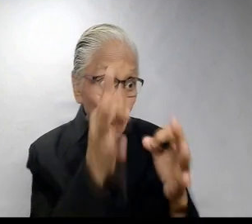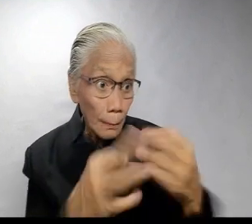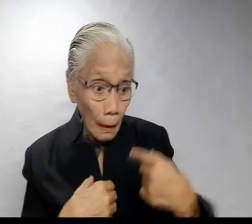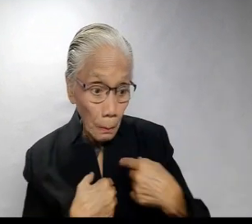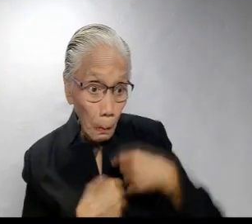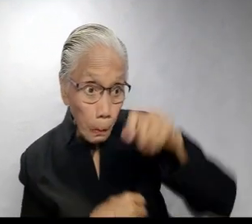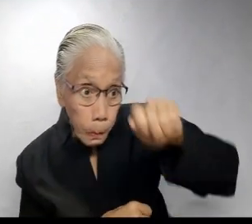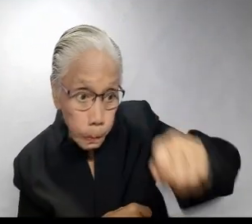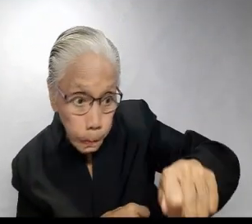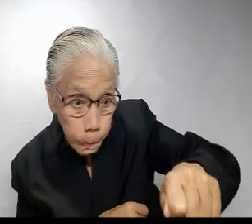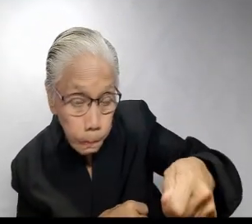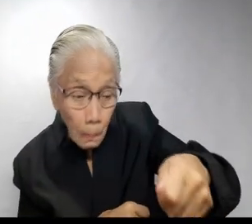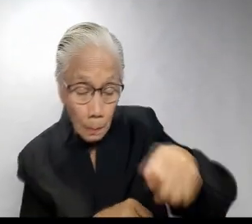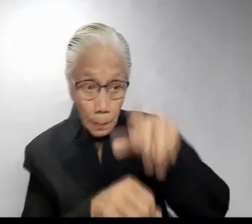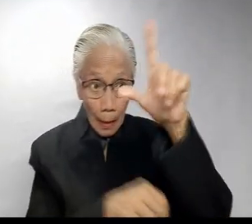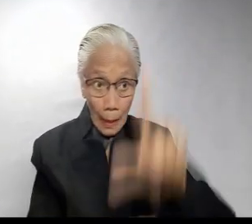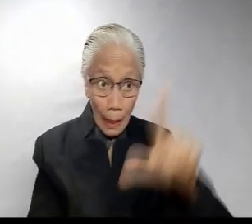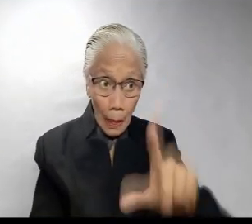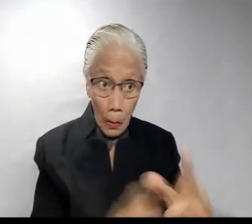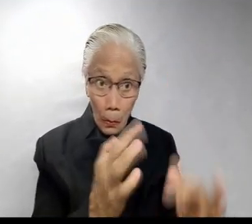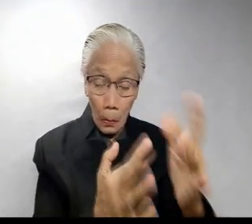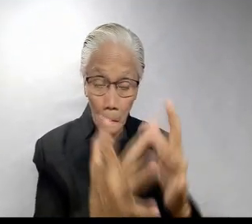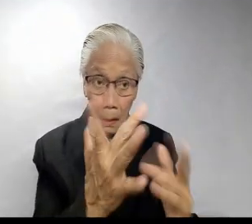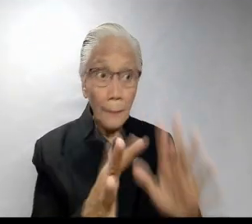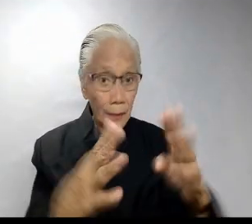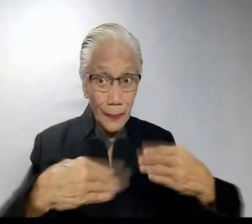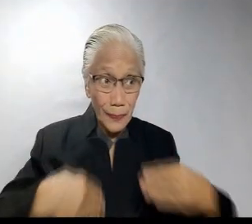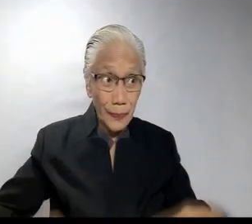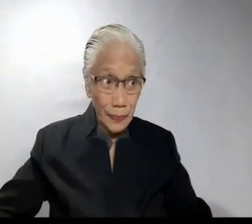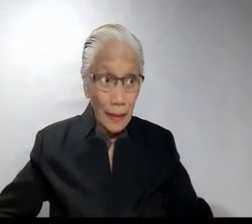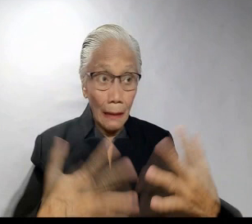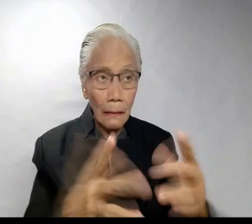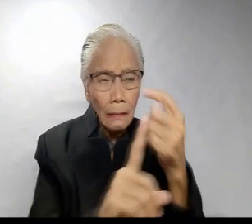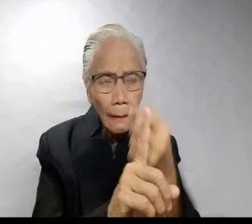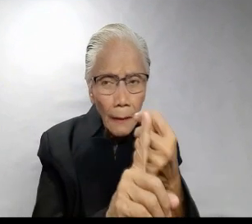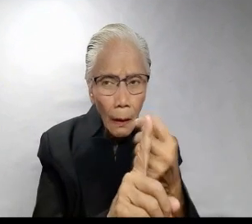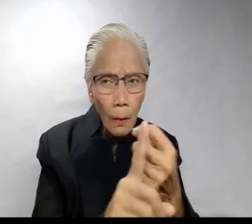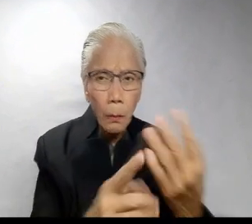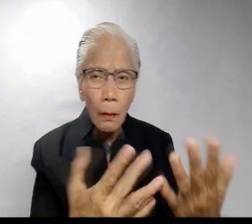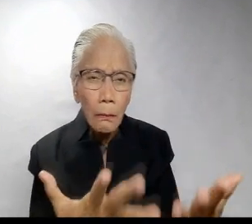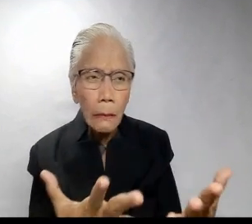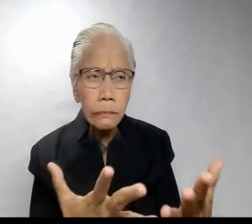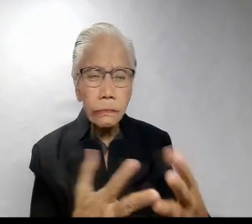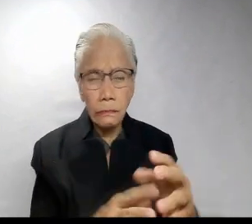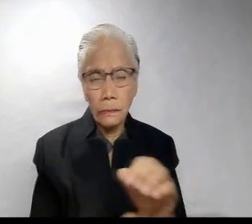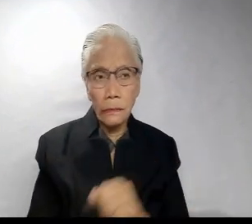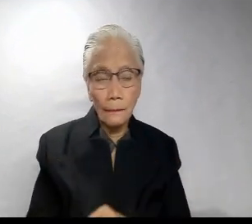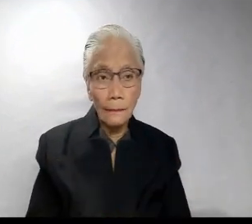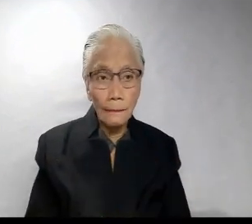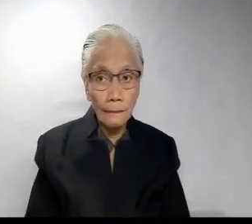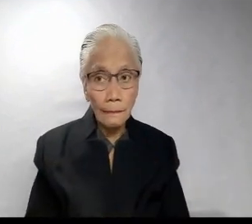If I turn the burner on low flame, his body temperature will adjust and slowly he will heat up with the water.